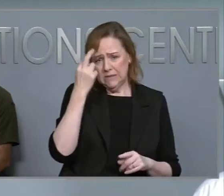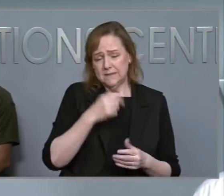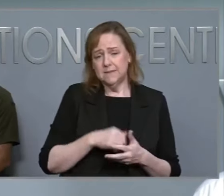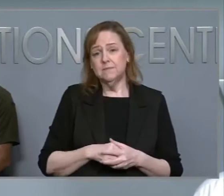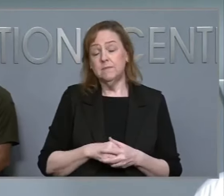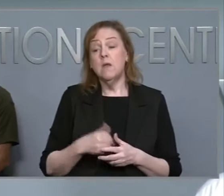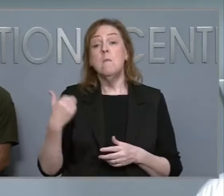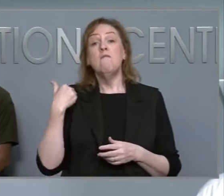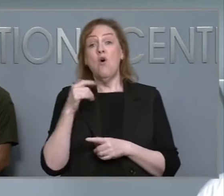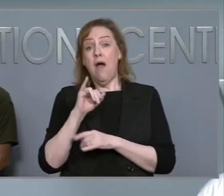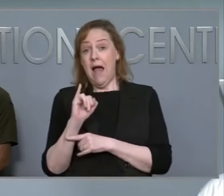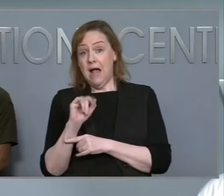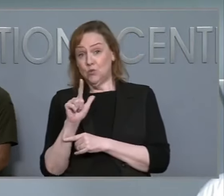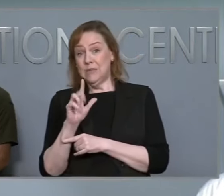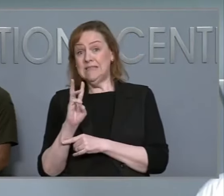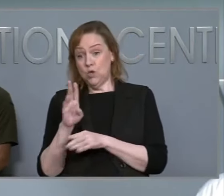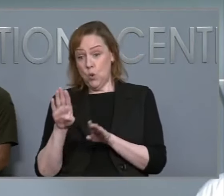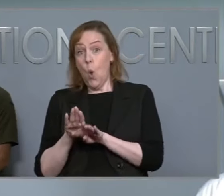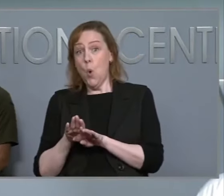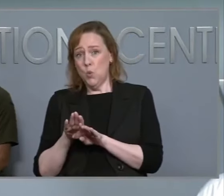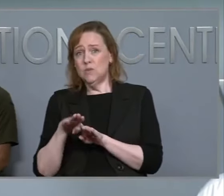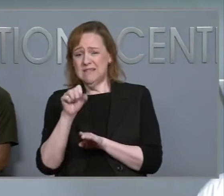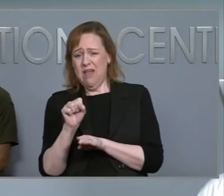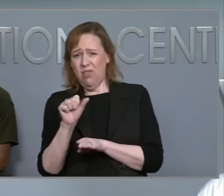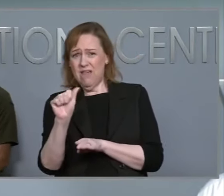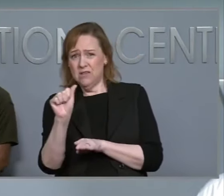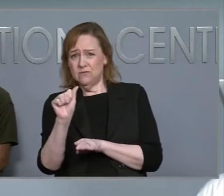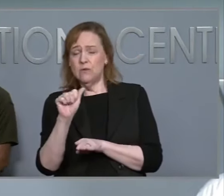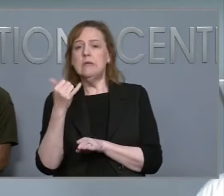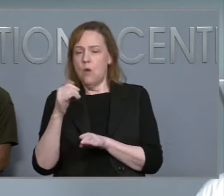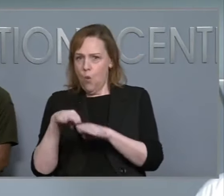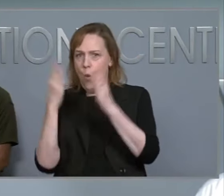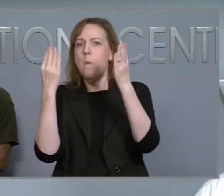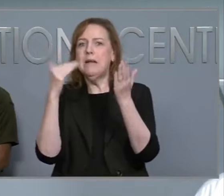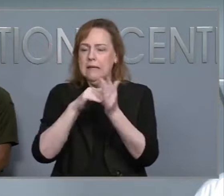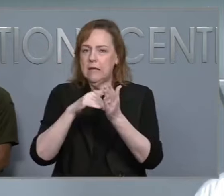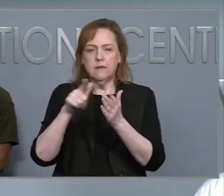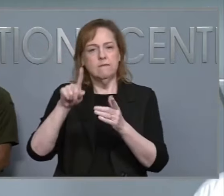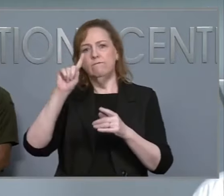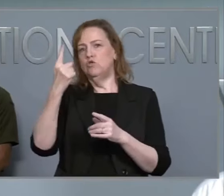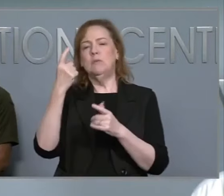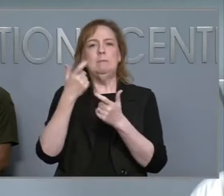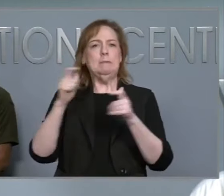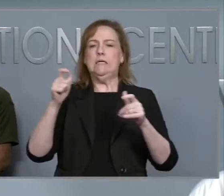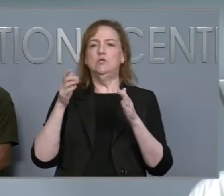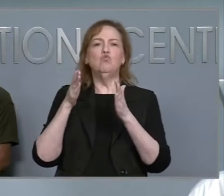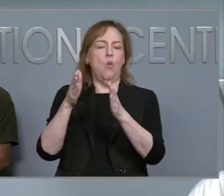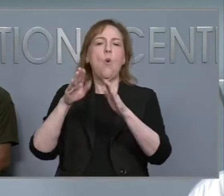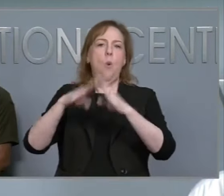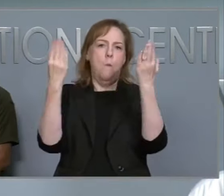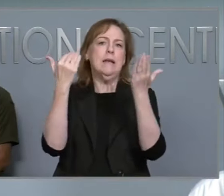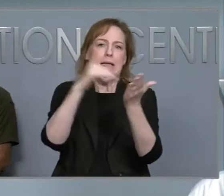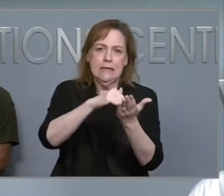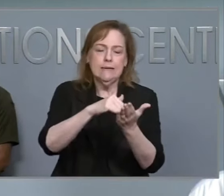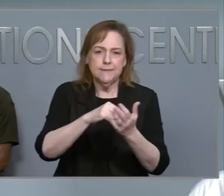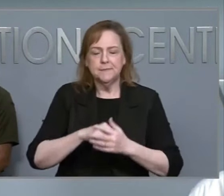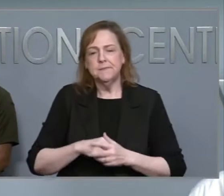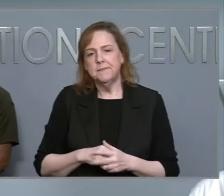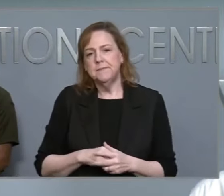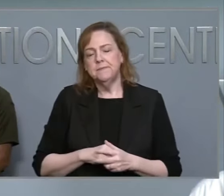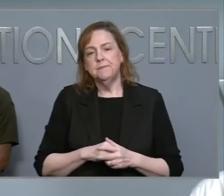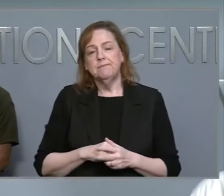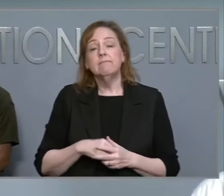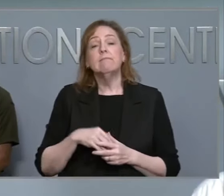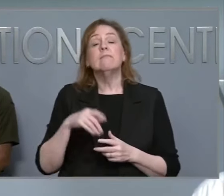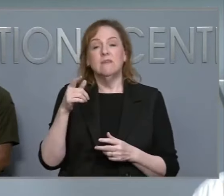south of Asheville has reopened, allowing our first major route into and out of the city. Crews have also opened up a